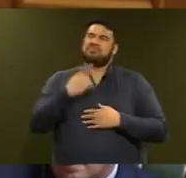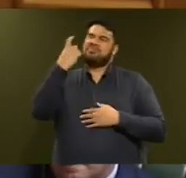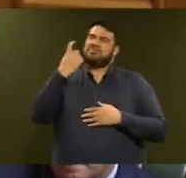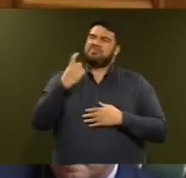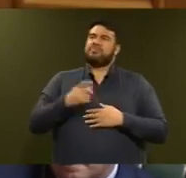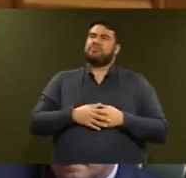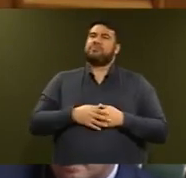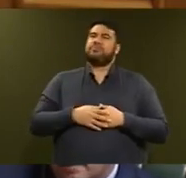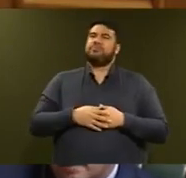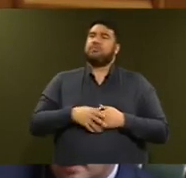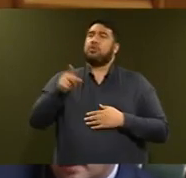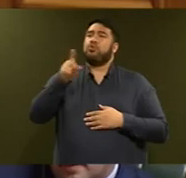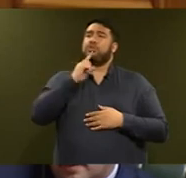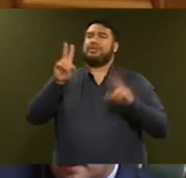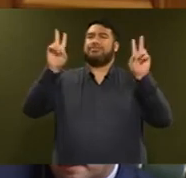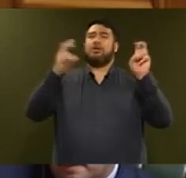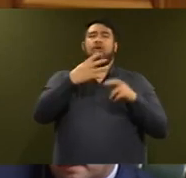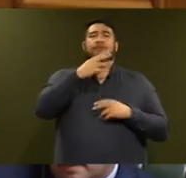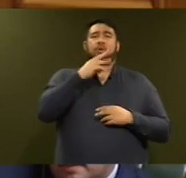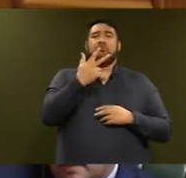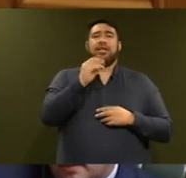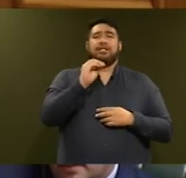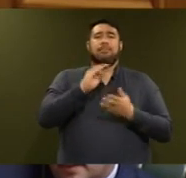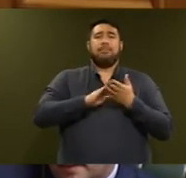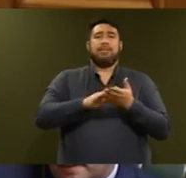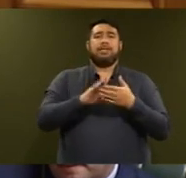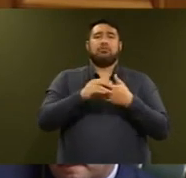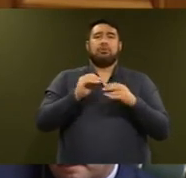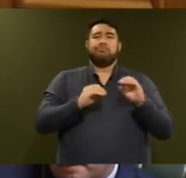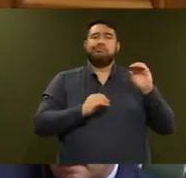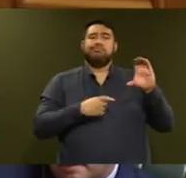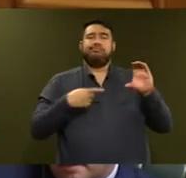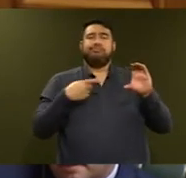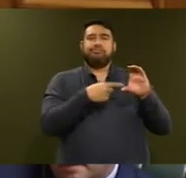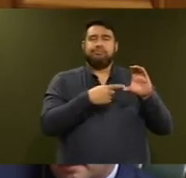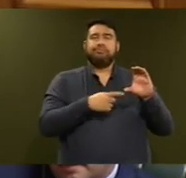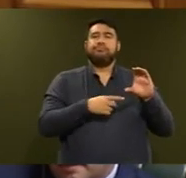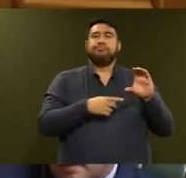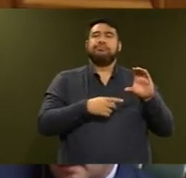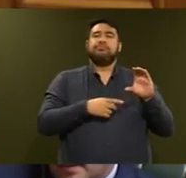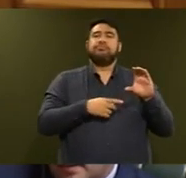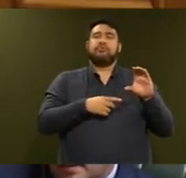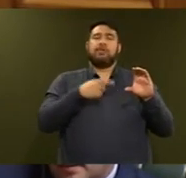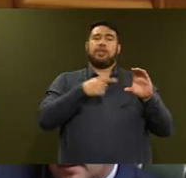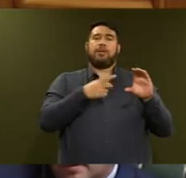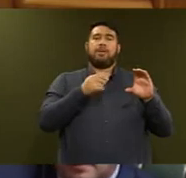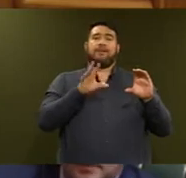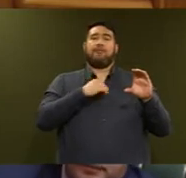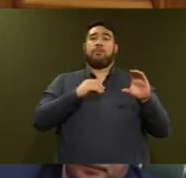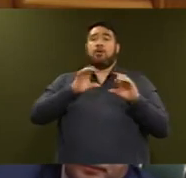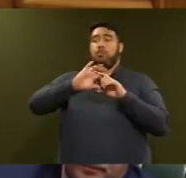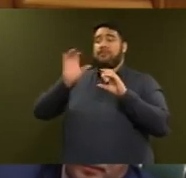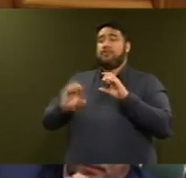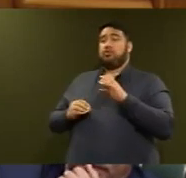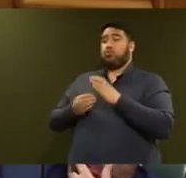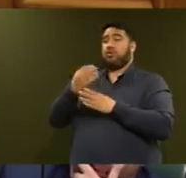that the, quote, $480 million-odd dollars, end quote, accessed from the Provincial Growth Fund for Forestry will